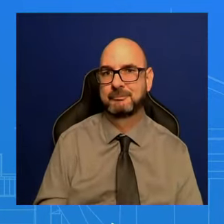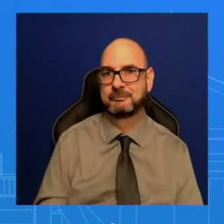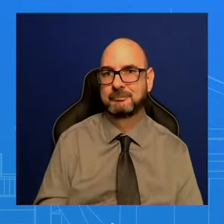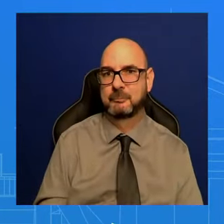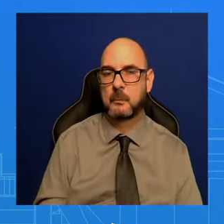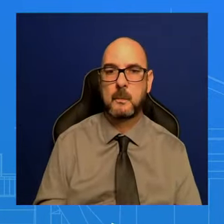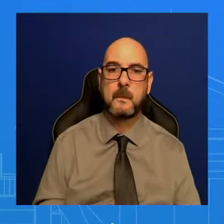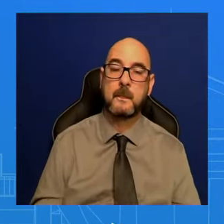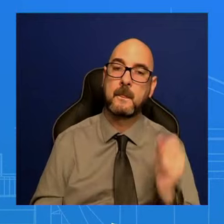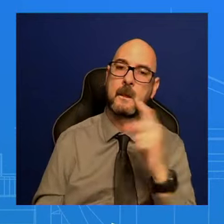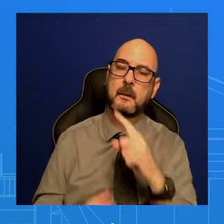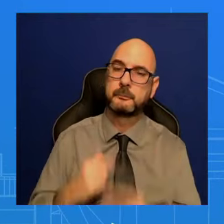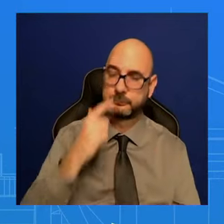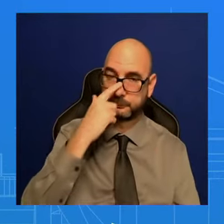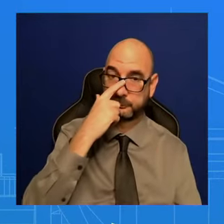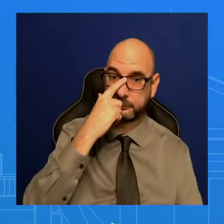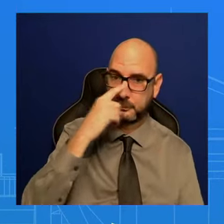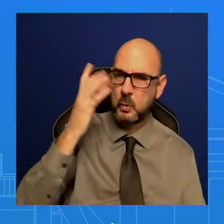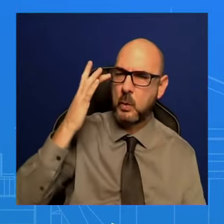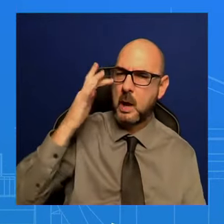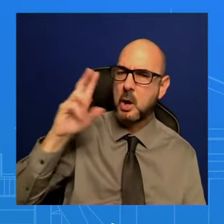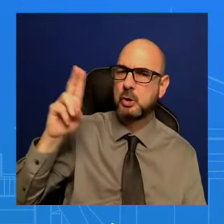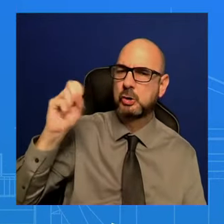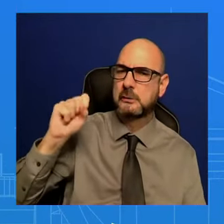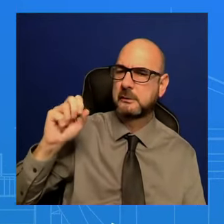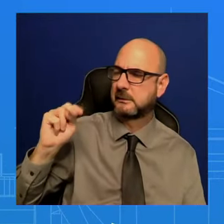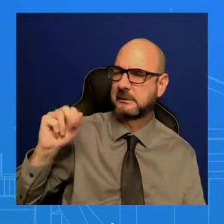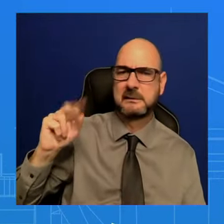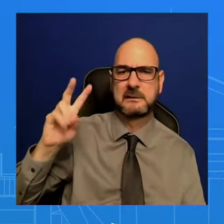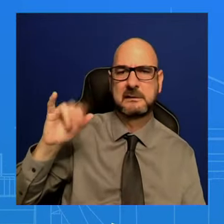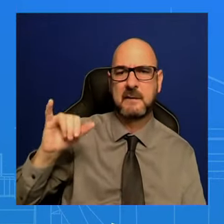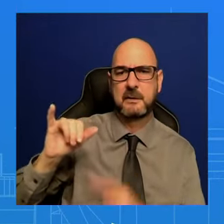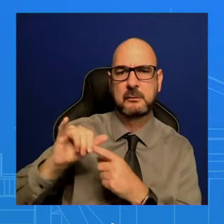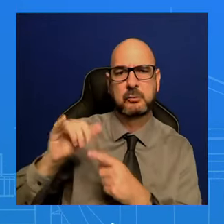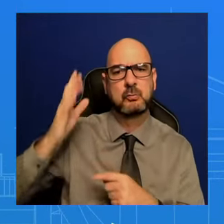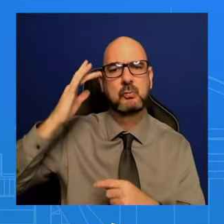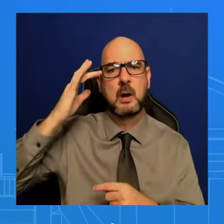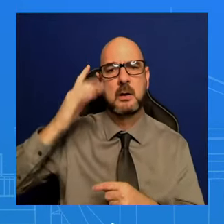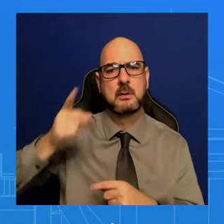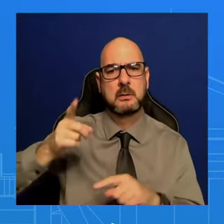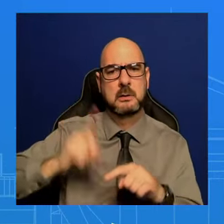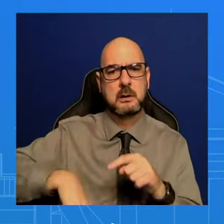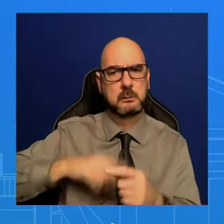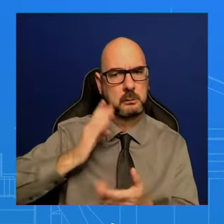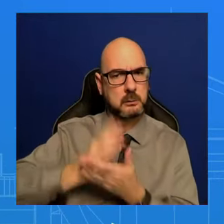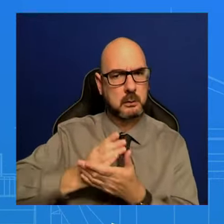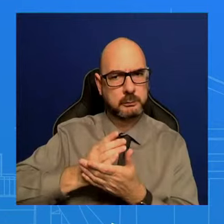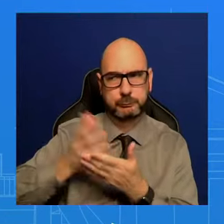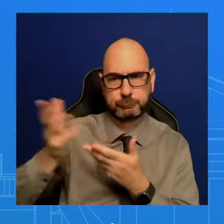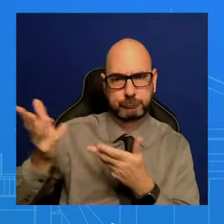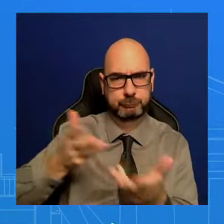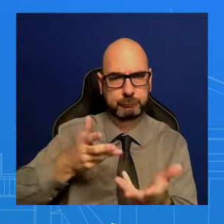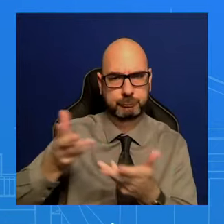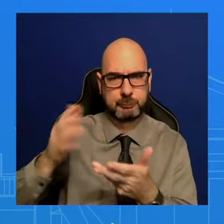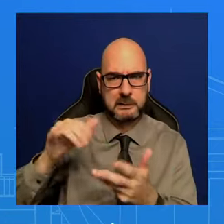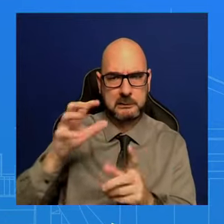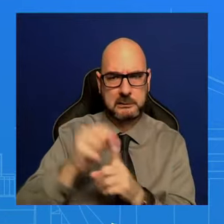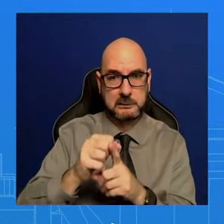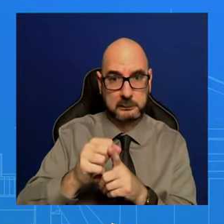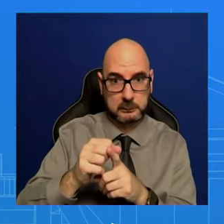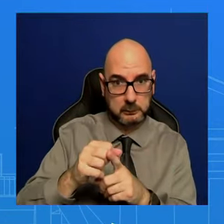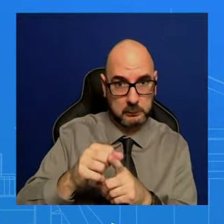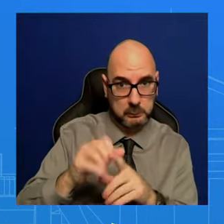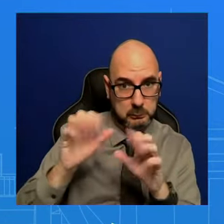effect on stopping these kinds of attacks from happening? So as I was answering the question